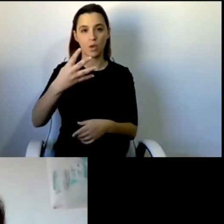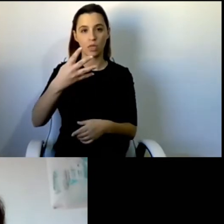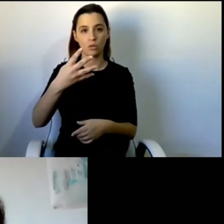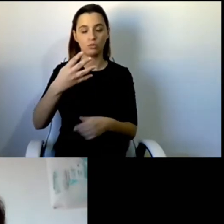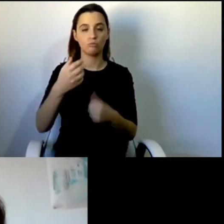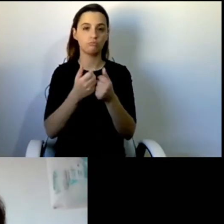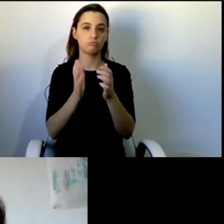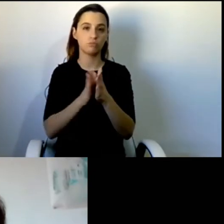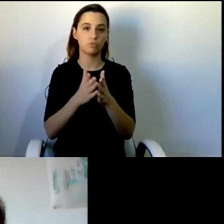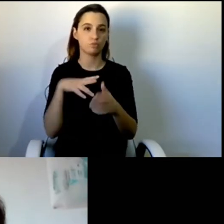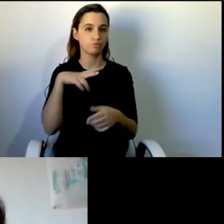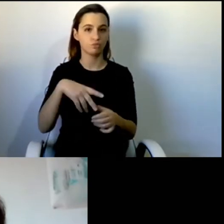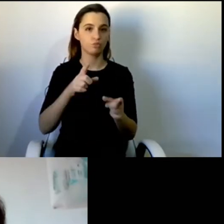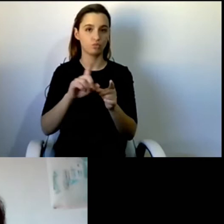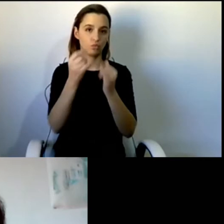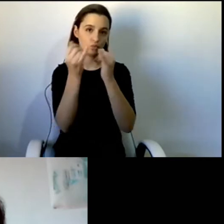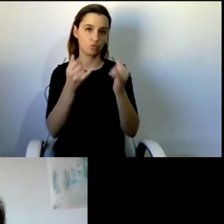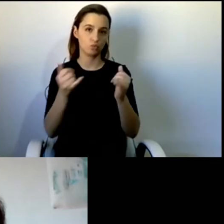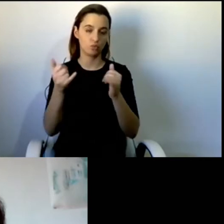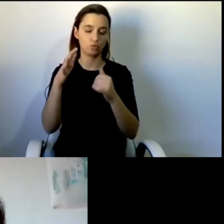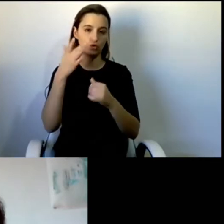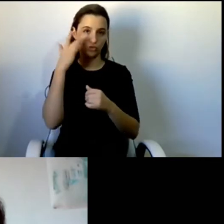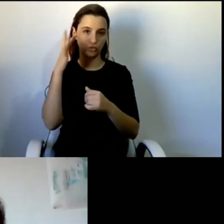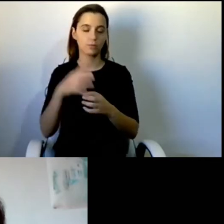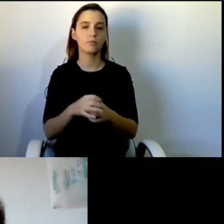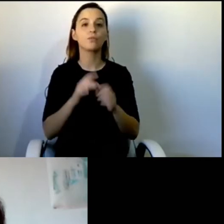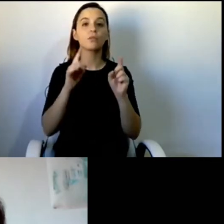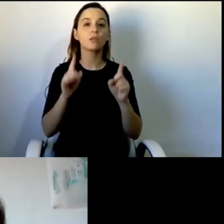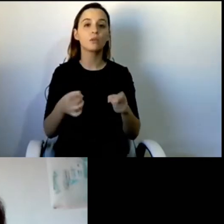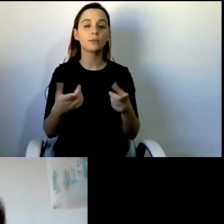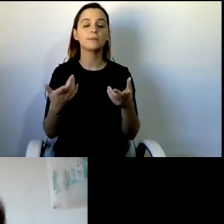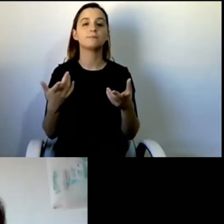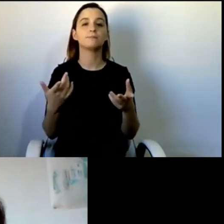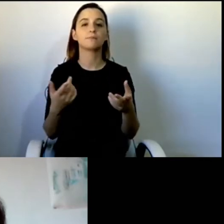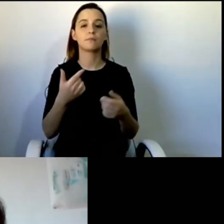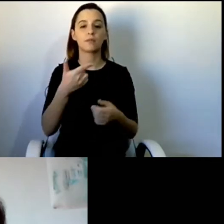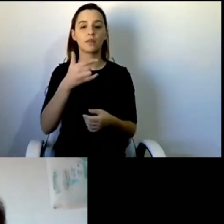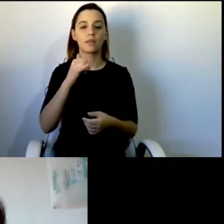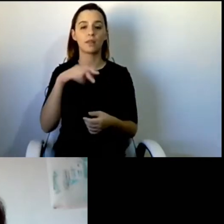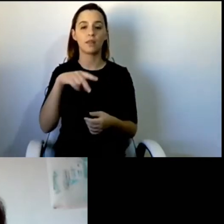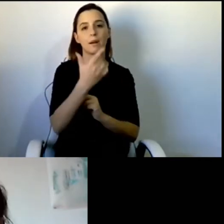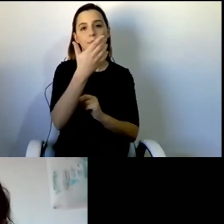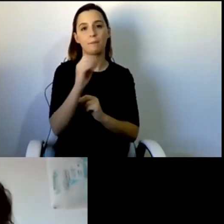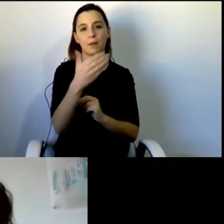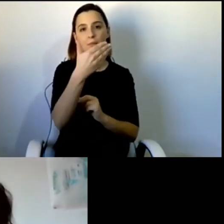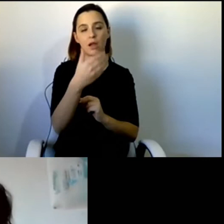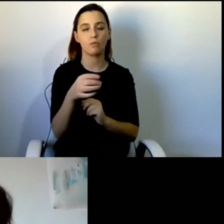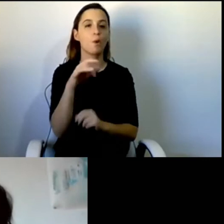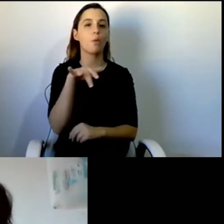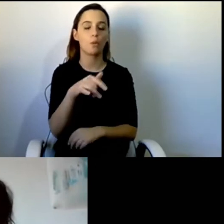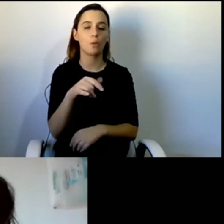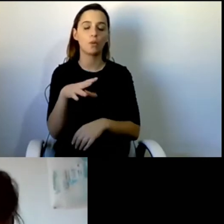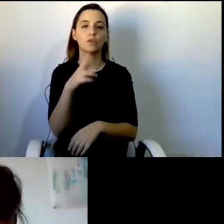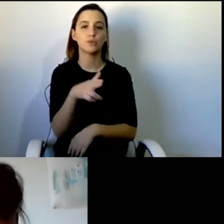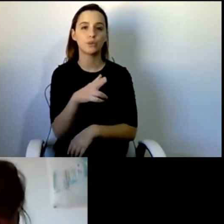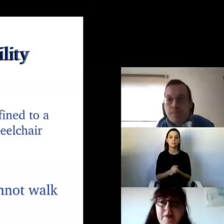vamos começar por ter connosco a Tina Hoggs, eu vou dar a palavra